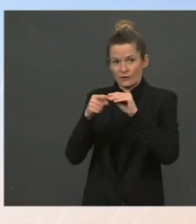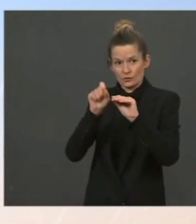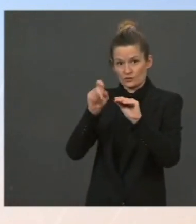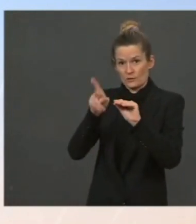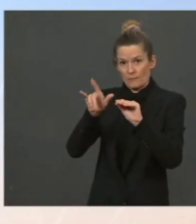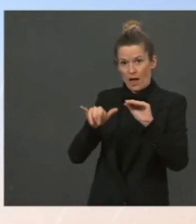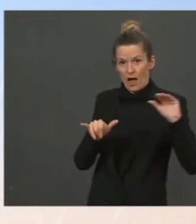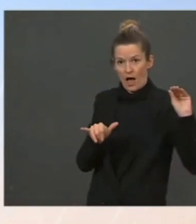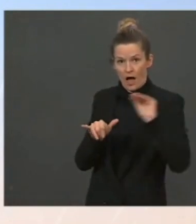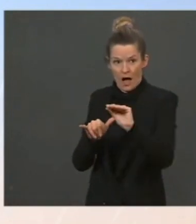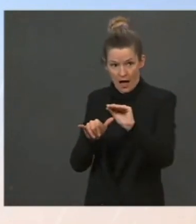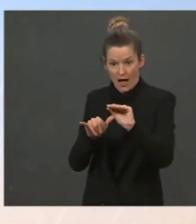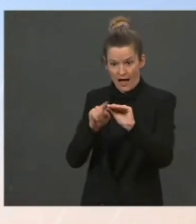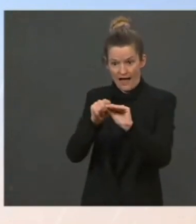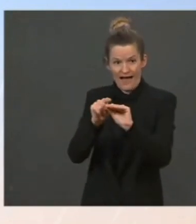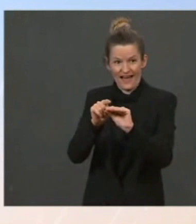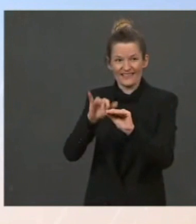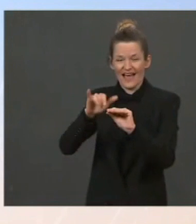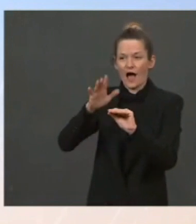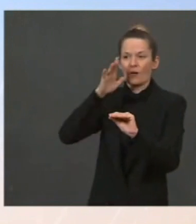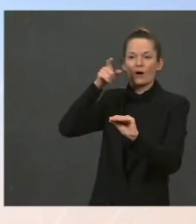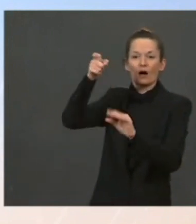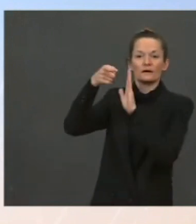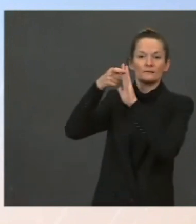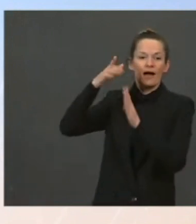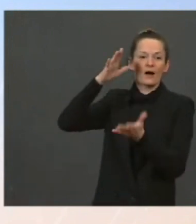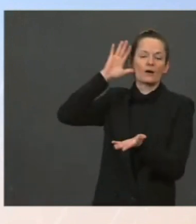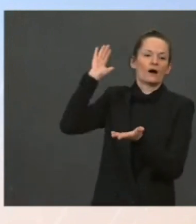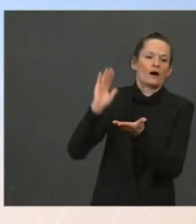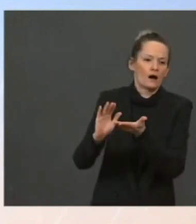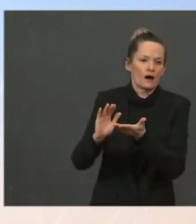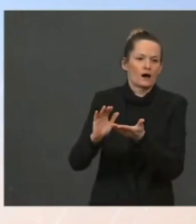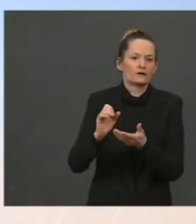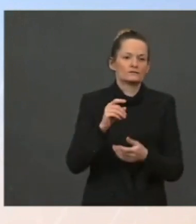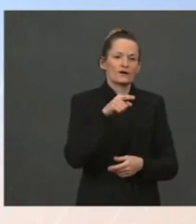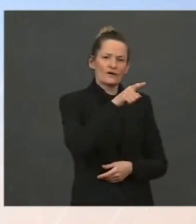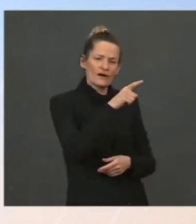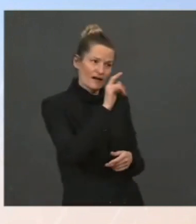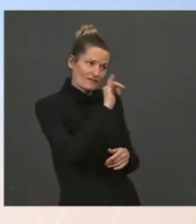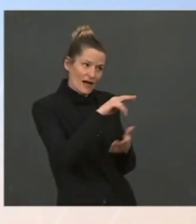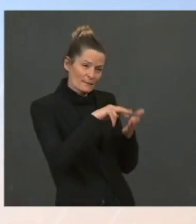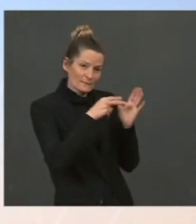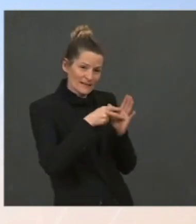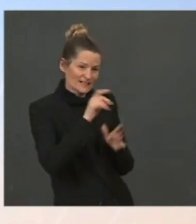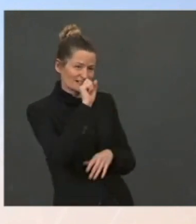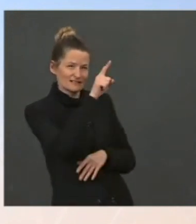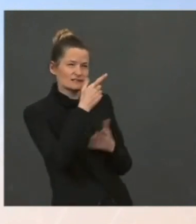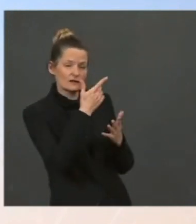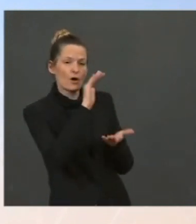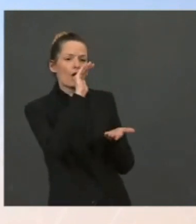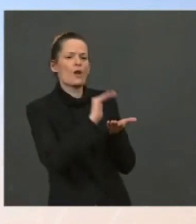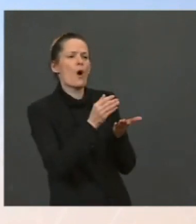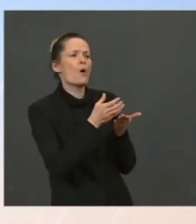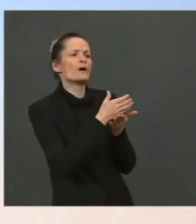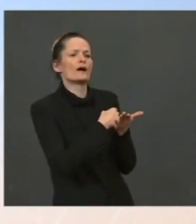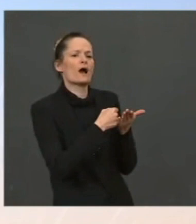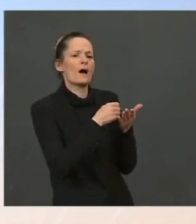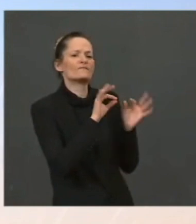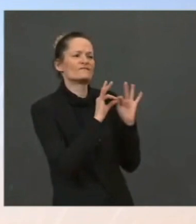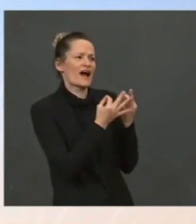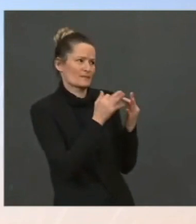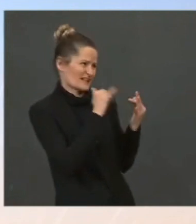primarily targeting working and low-income families. What do you say to those families who are feeling the pinch right now at the pump?